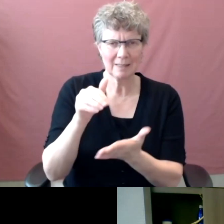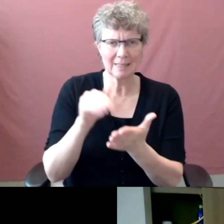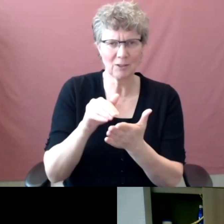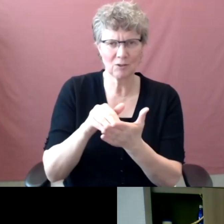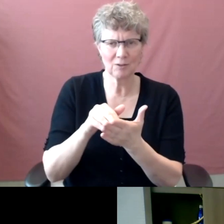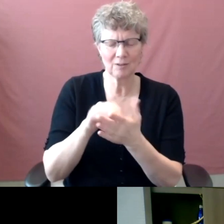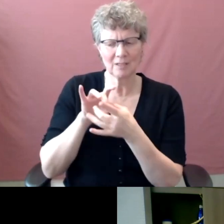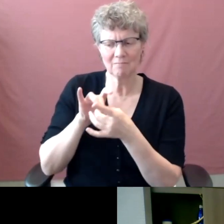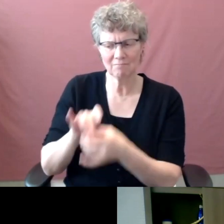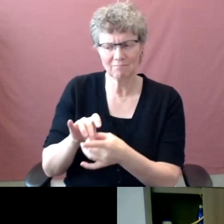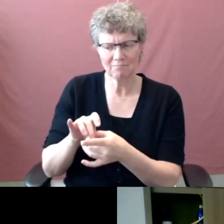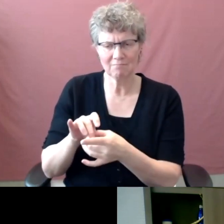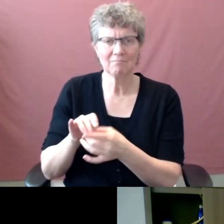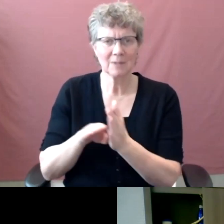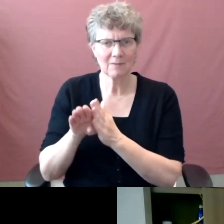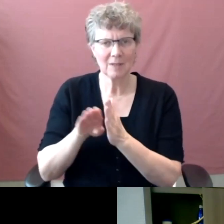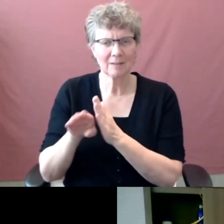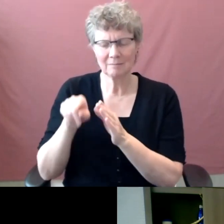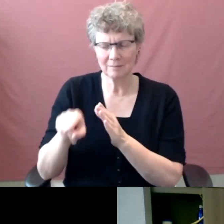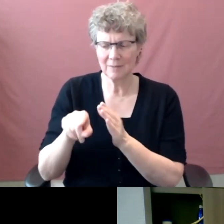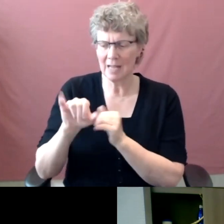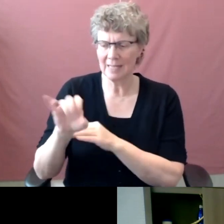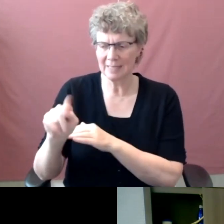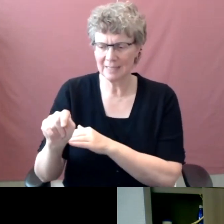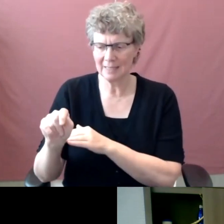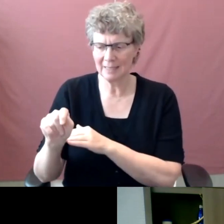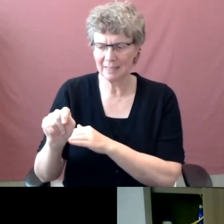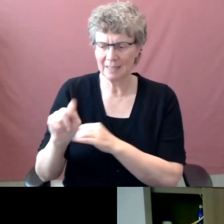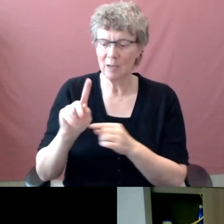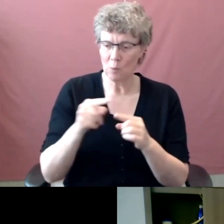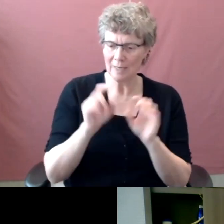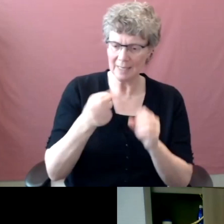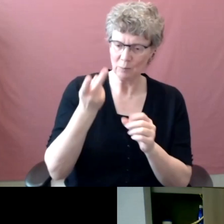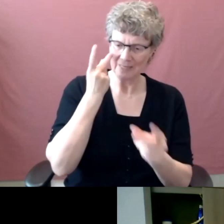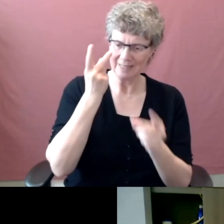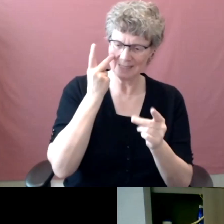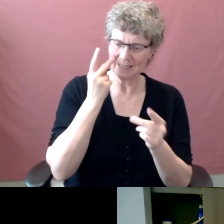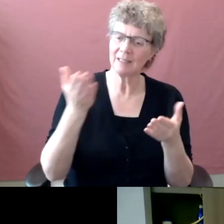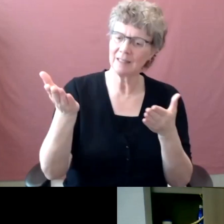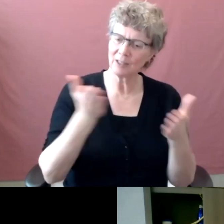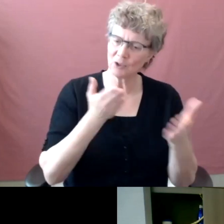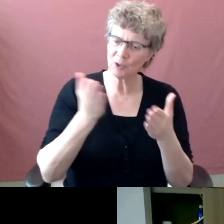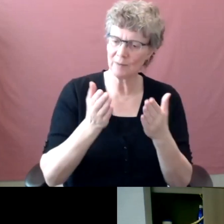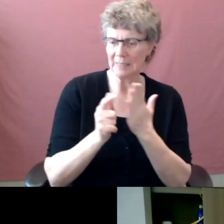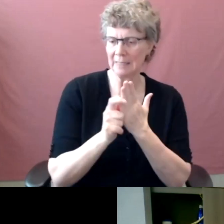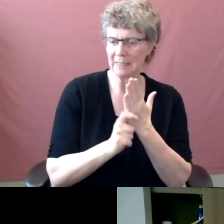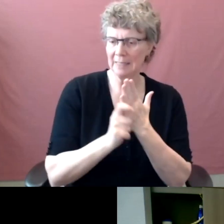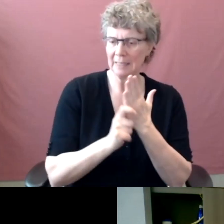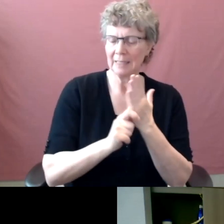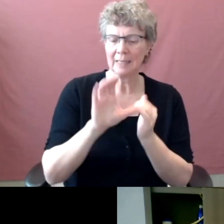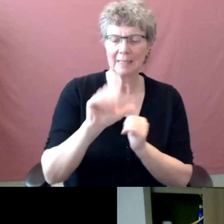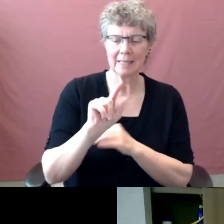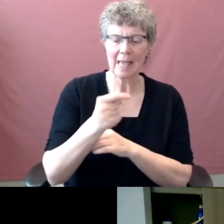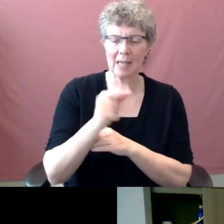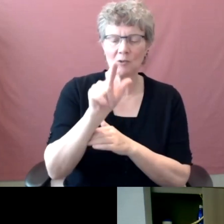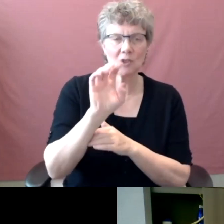a service catalog for the center of excellence and understanding where our applications will be fit in there? Because